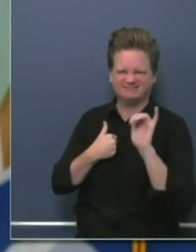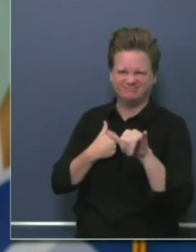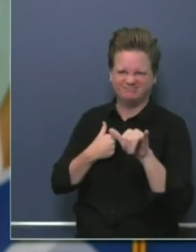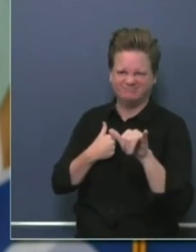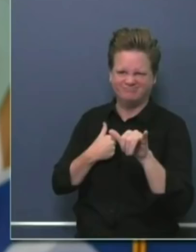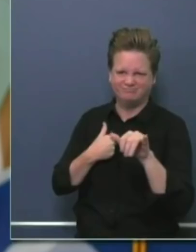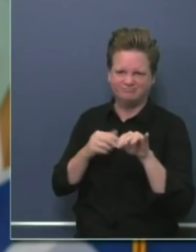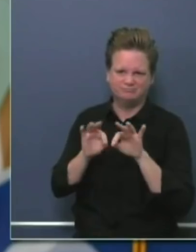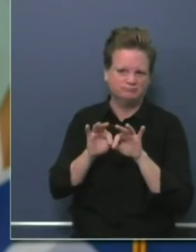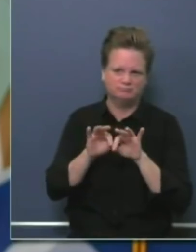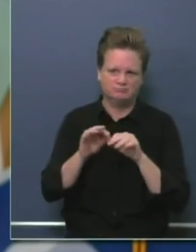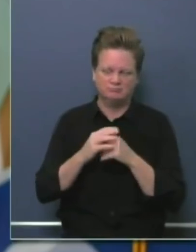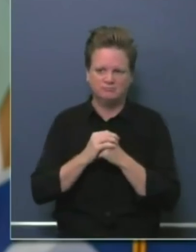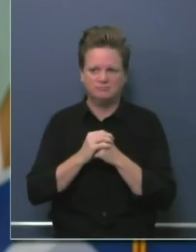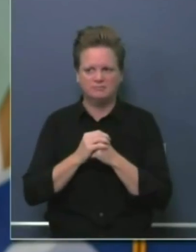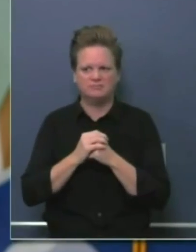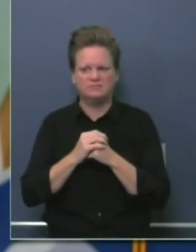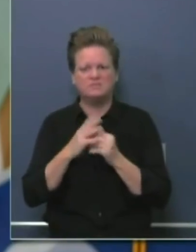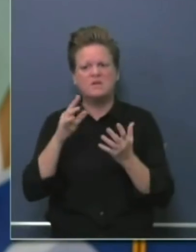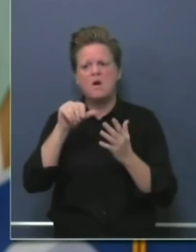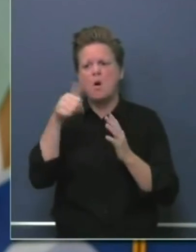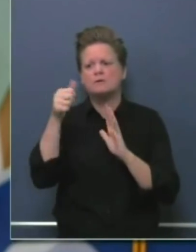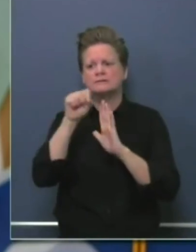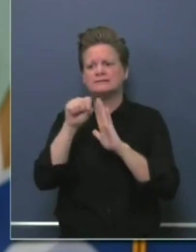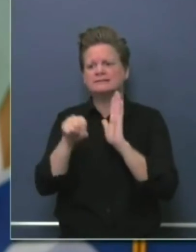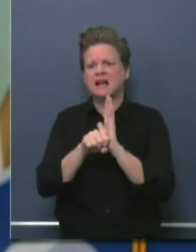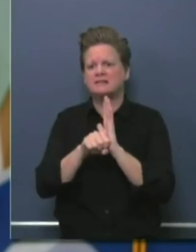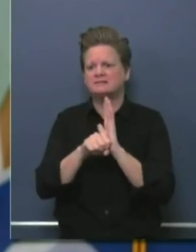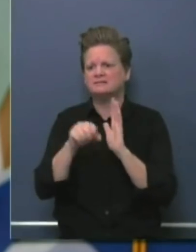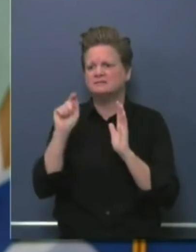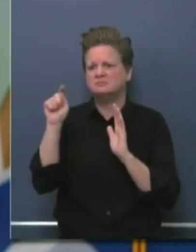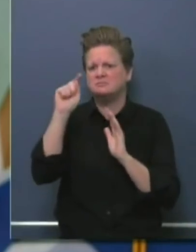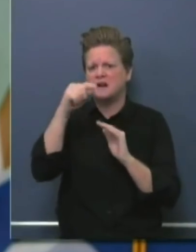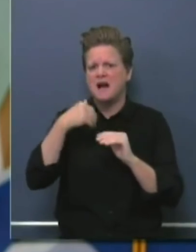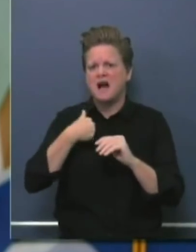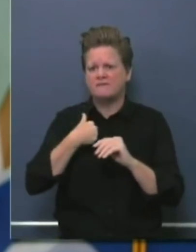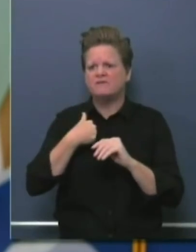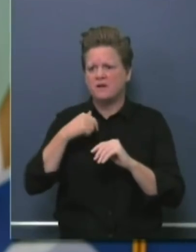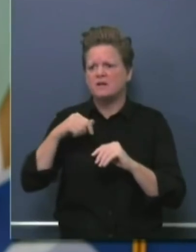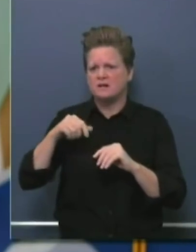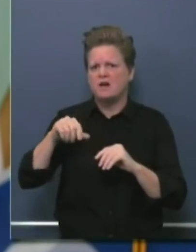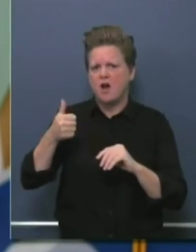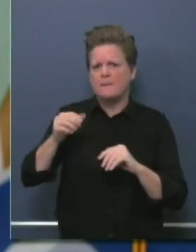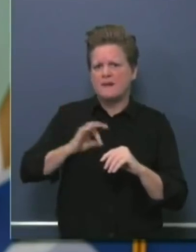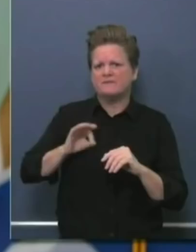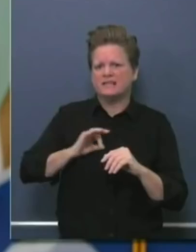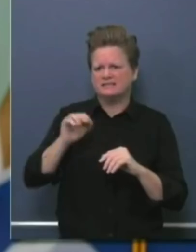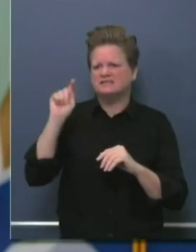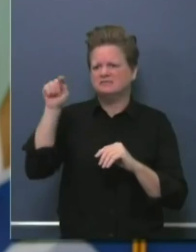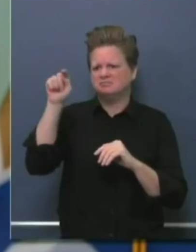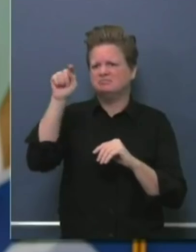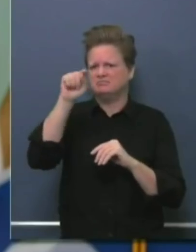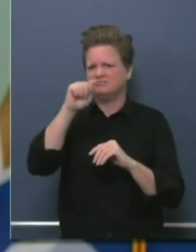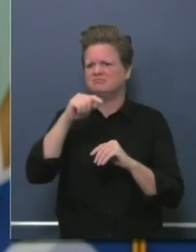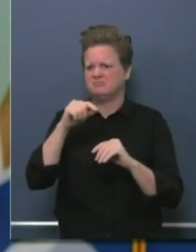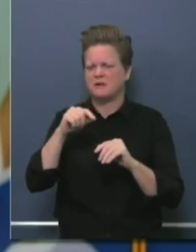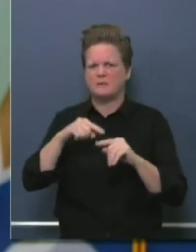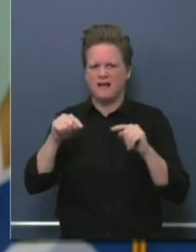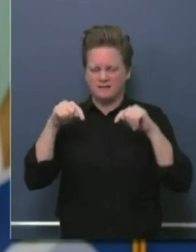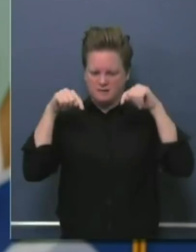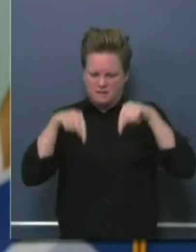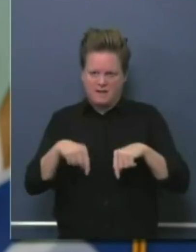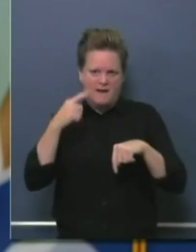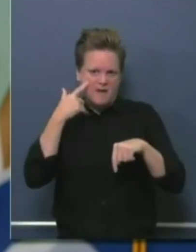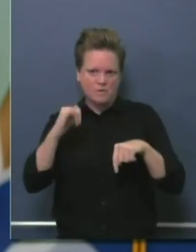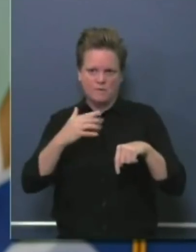or other state benefits. There are provisions, there's a criteria we lay out in this executive order. But I think it's a very